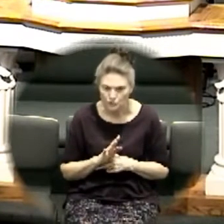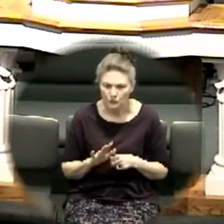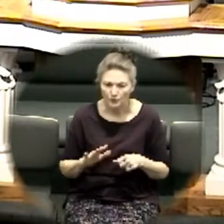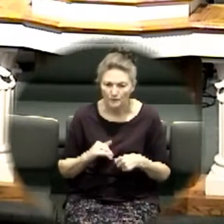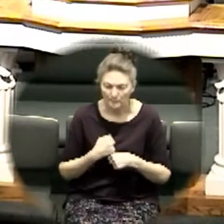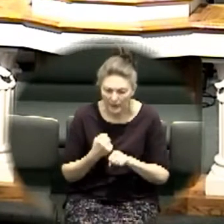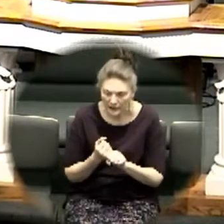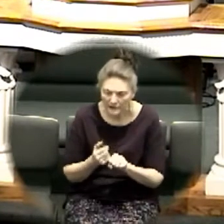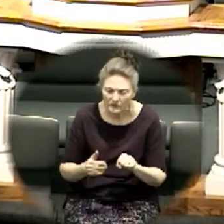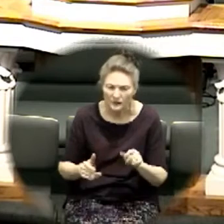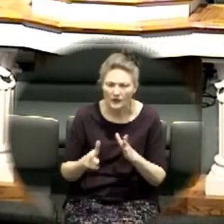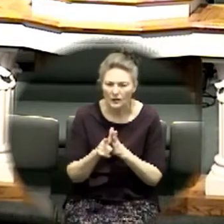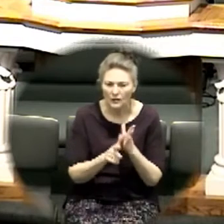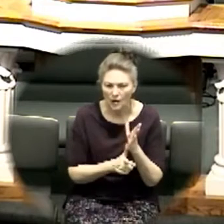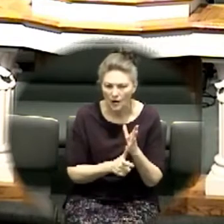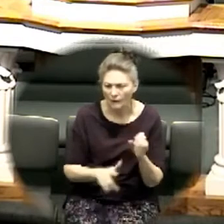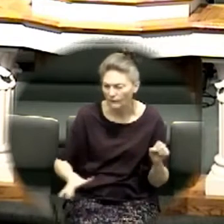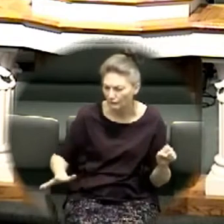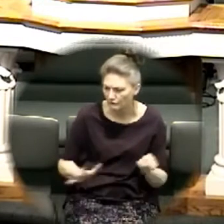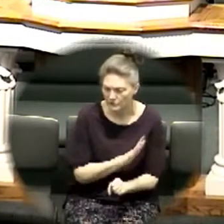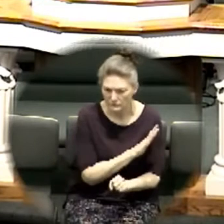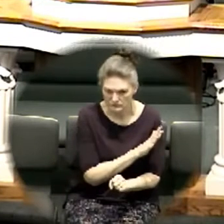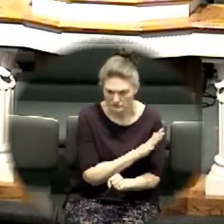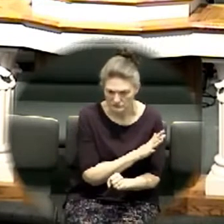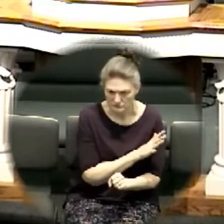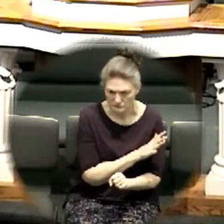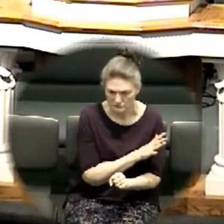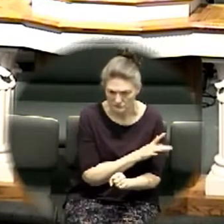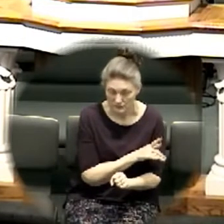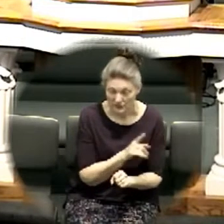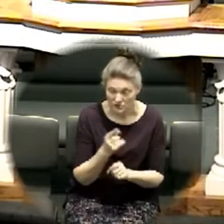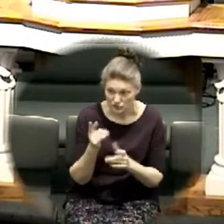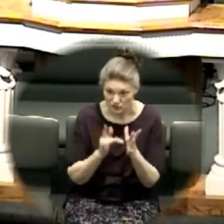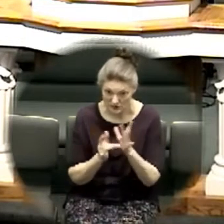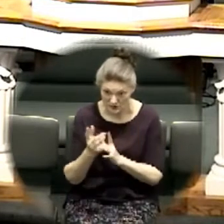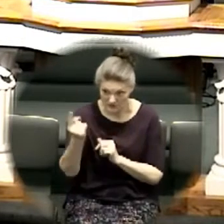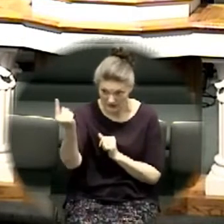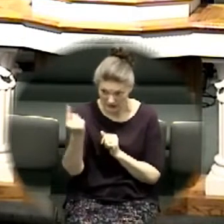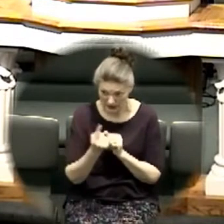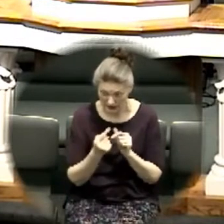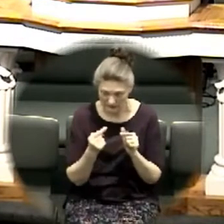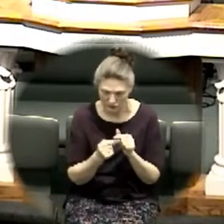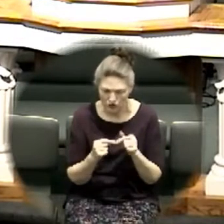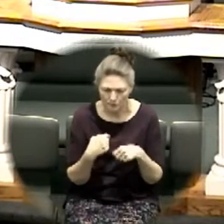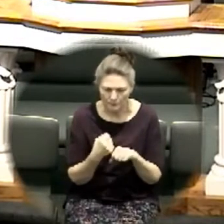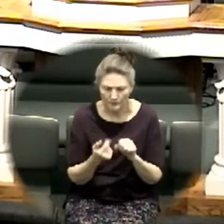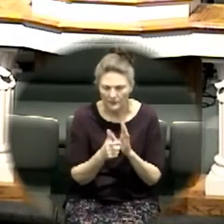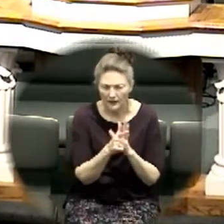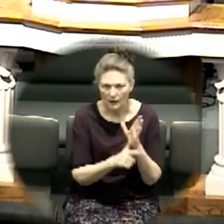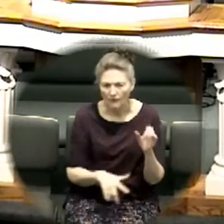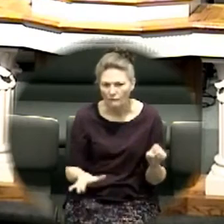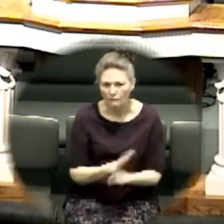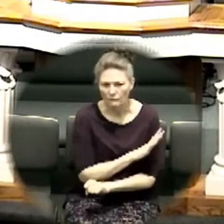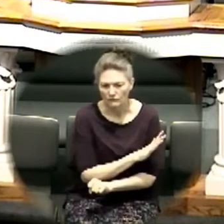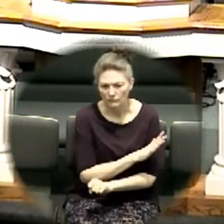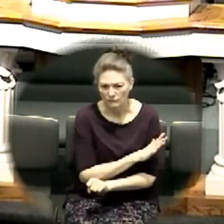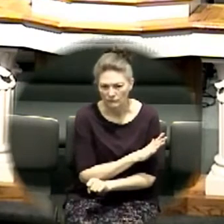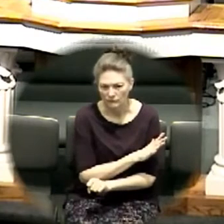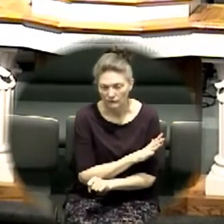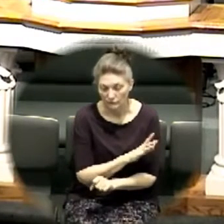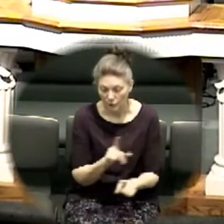he came to fulfill the law that was contained and carried in the ark the word became flesh